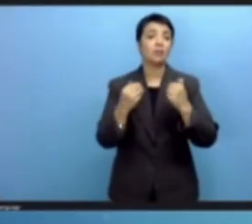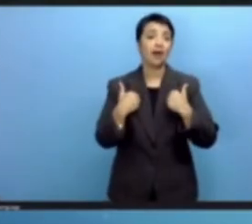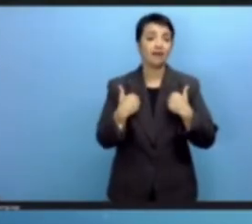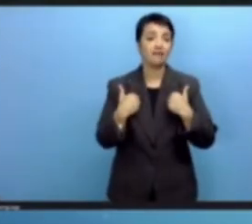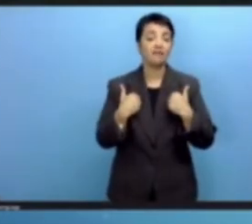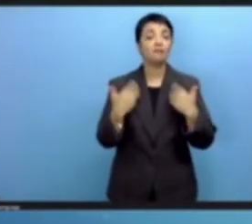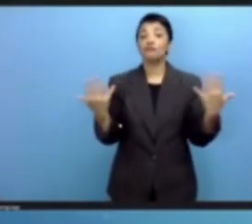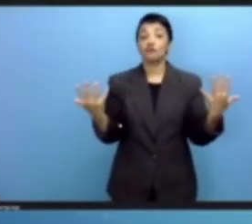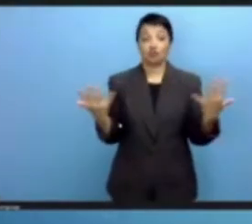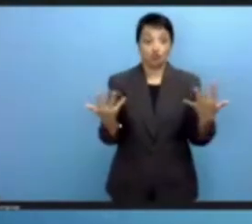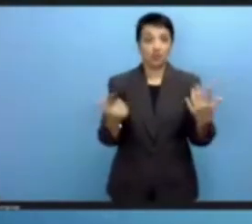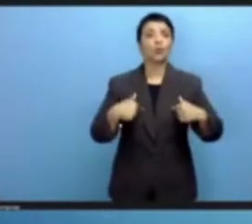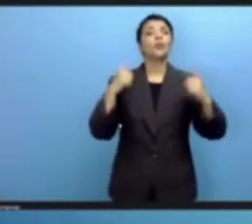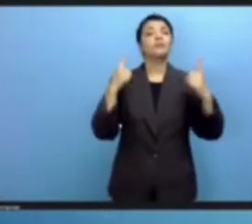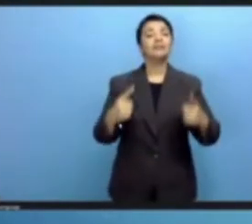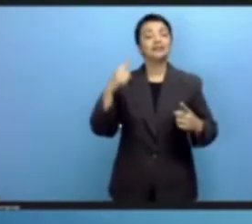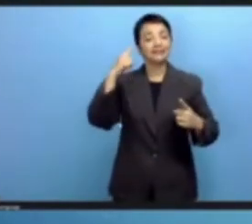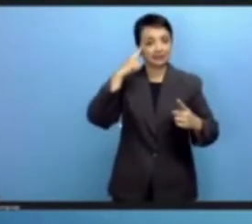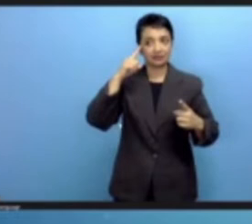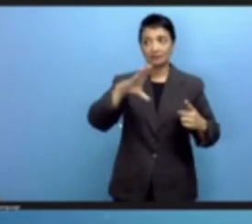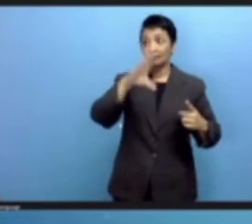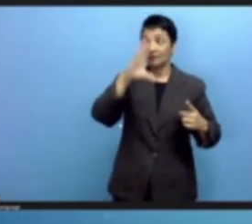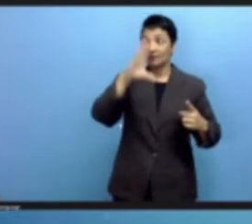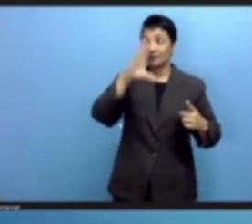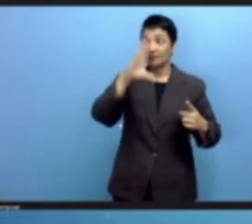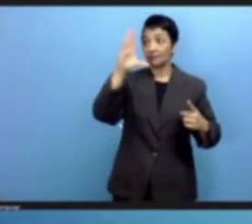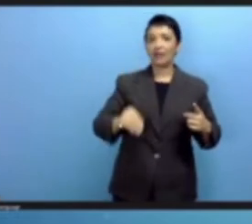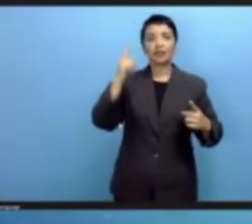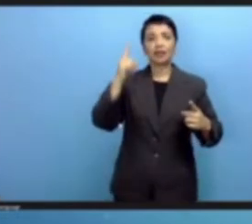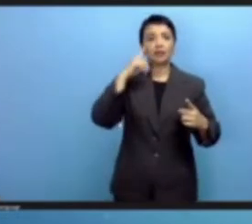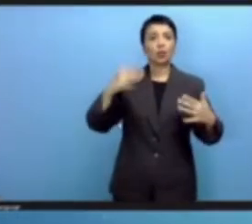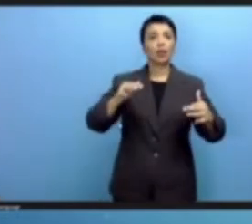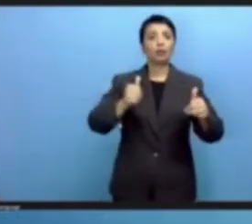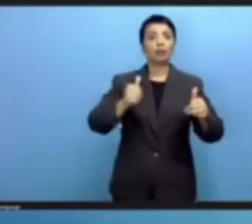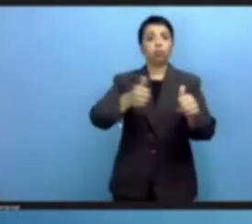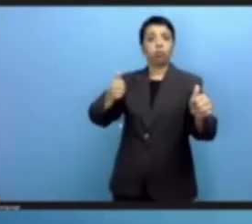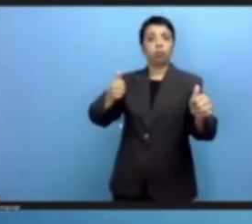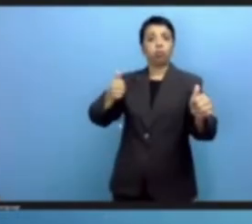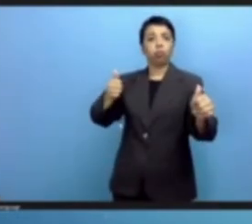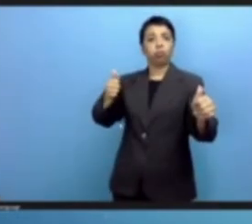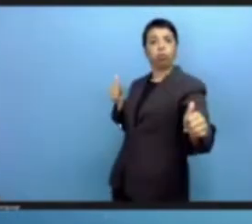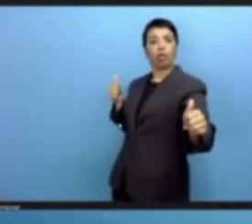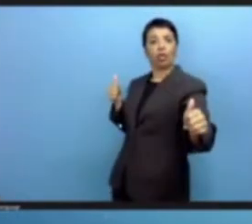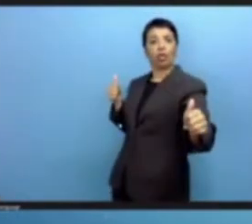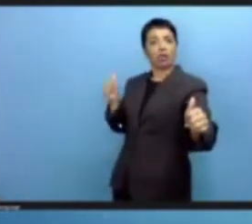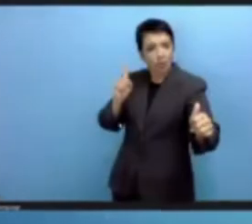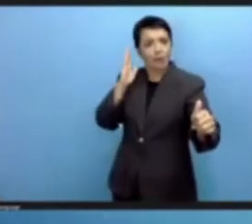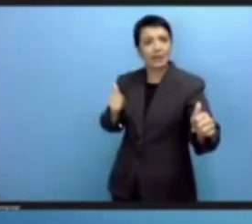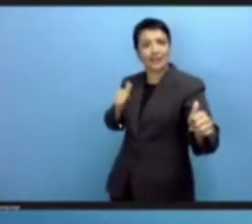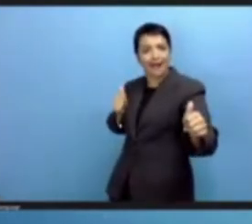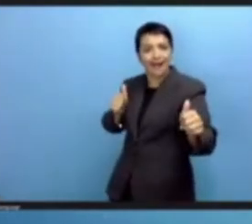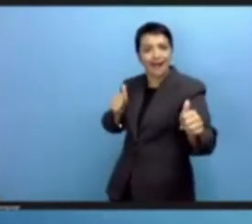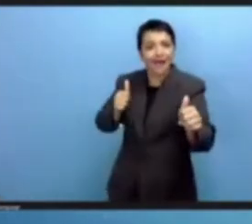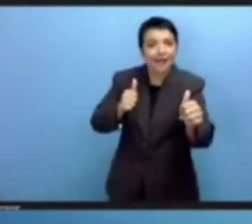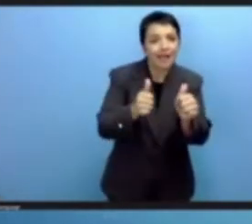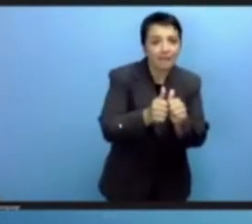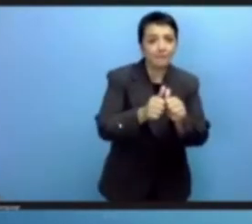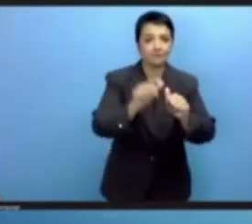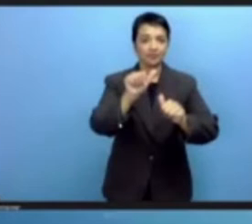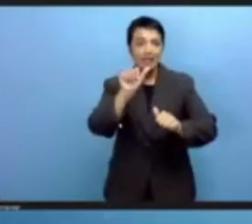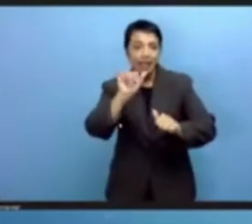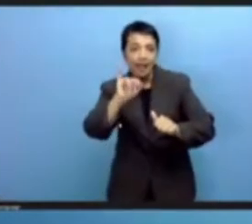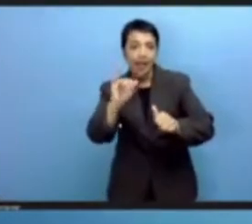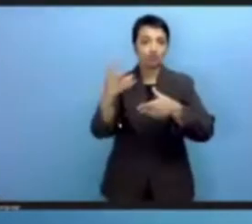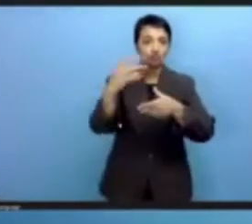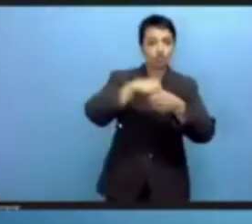sure that Africa doesn't lag behind on the data and AI race. So we have to run these three races at